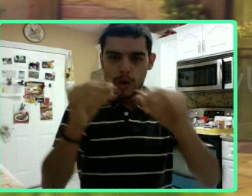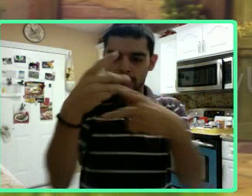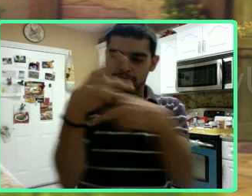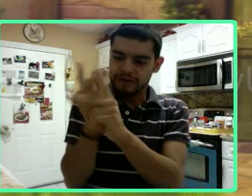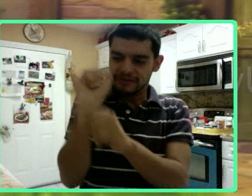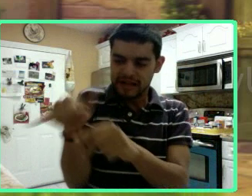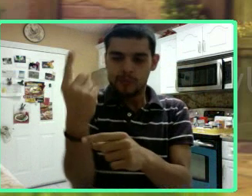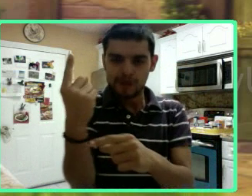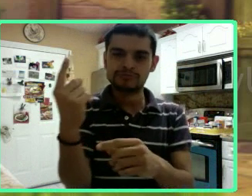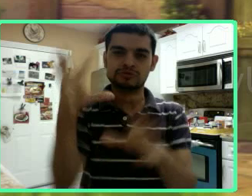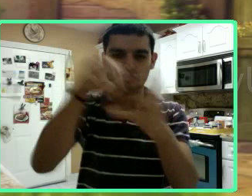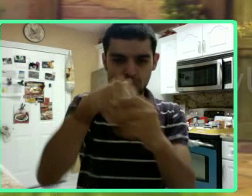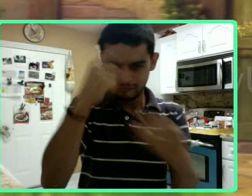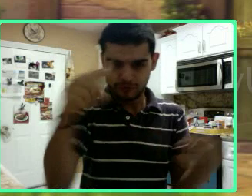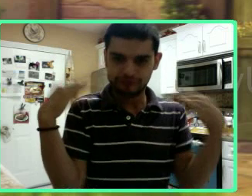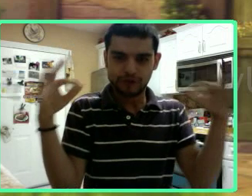It's so